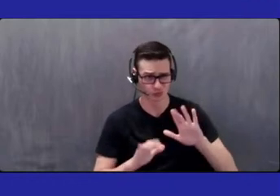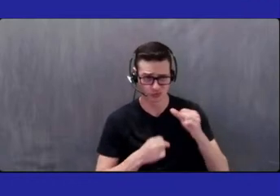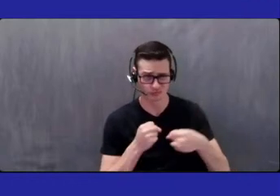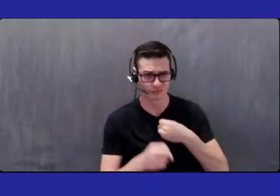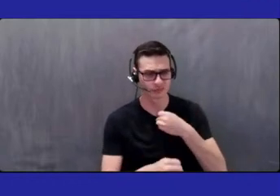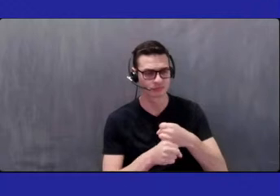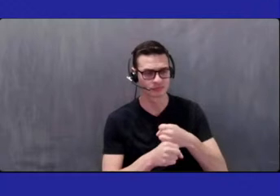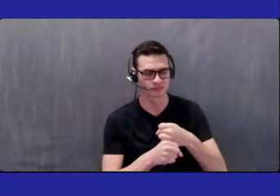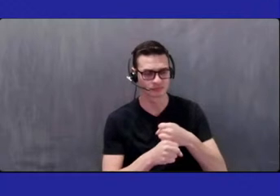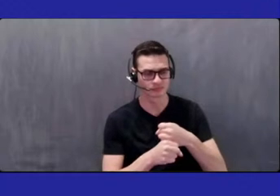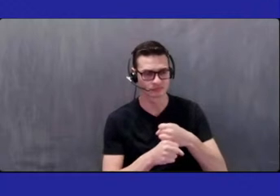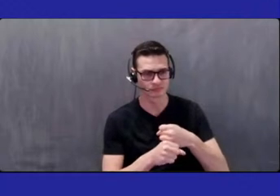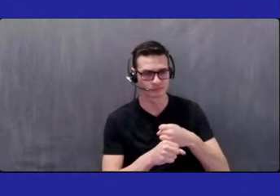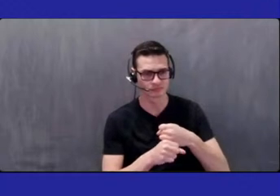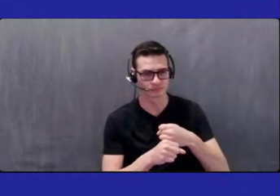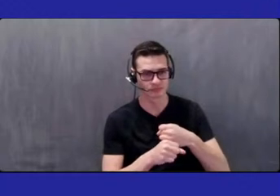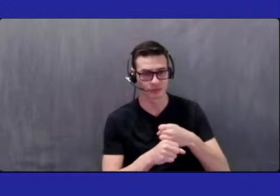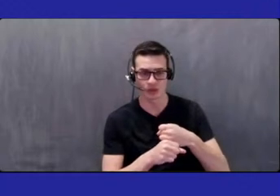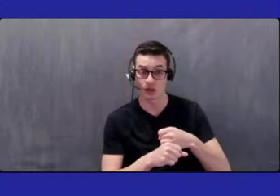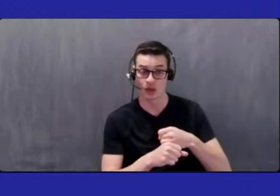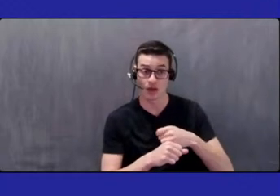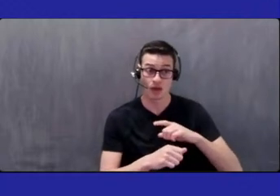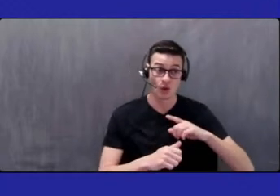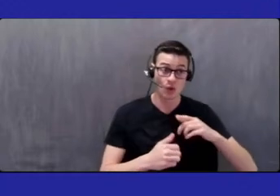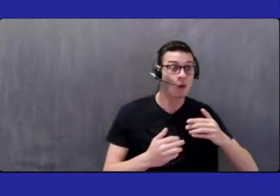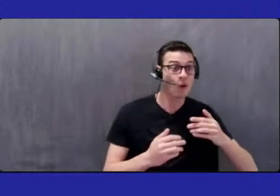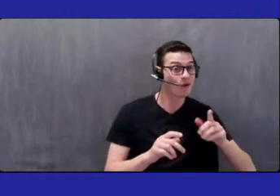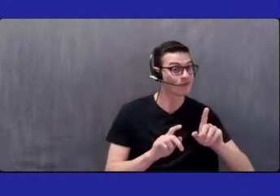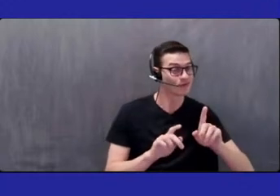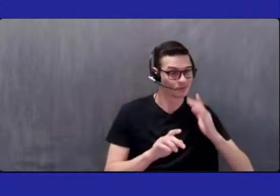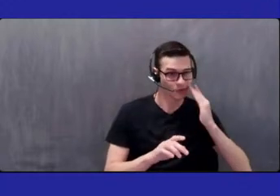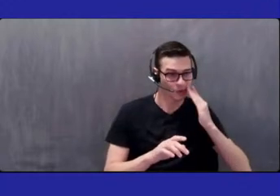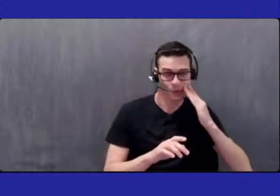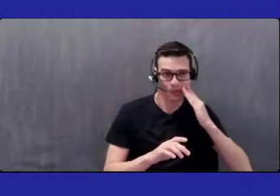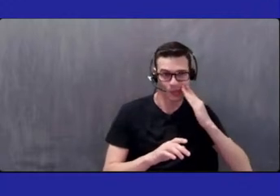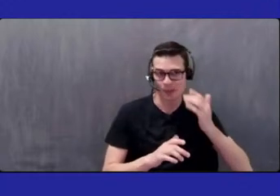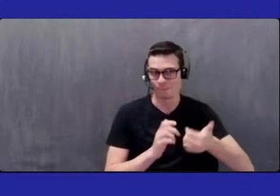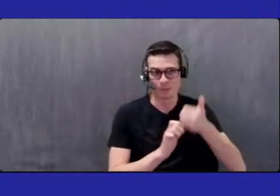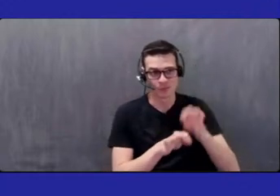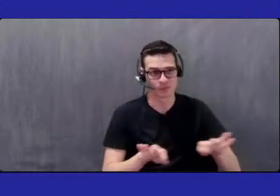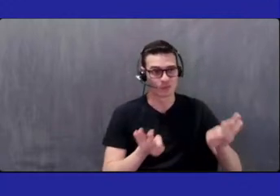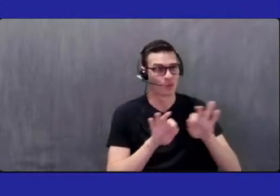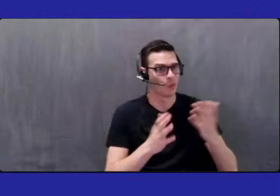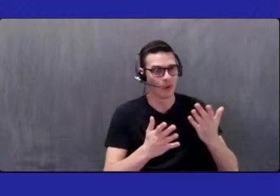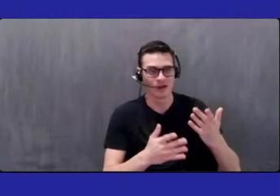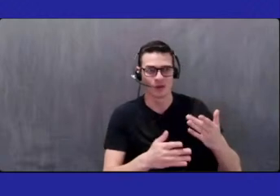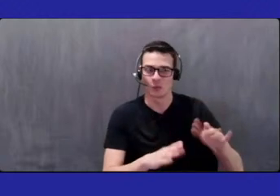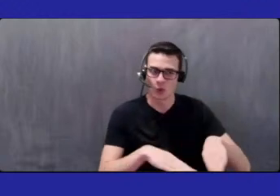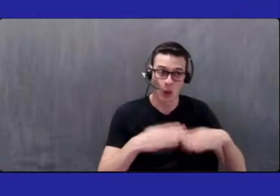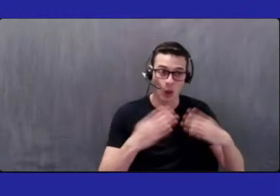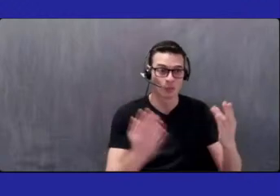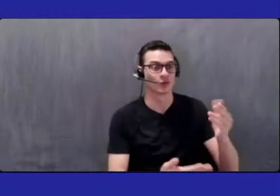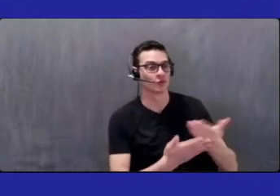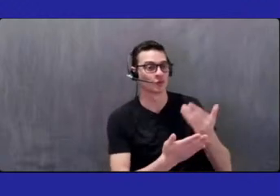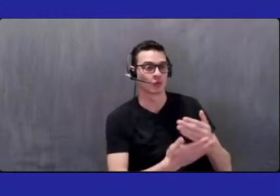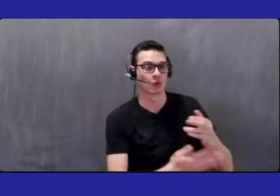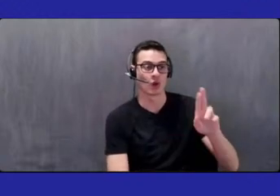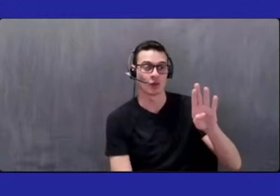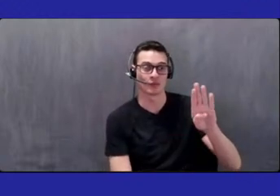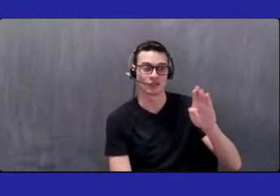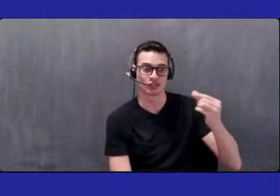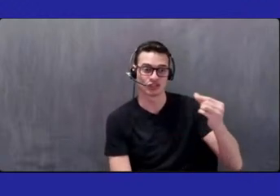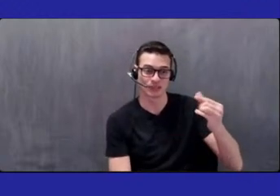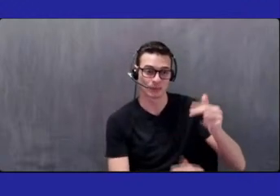highlight, of course, was the opening of our RBG building. The building itself is amazing, and it is staffed with amazing